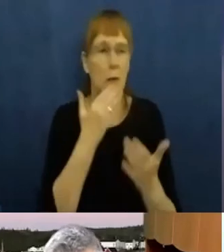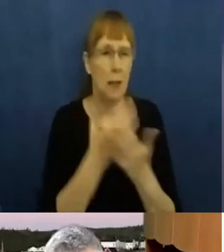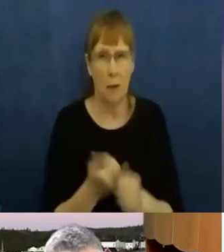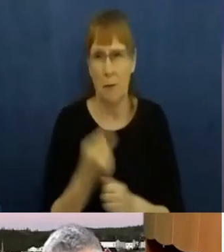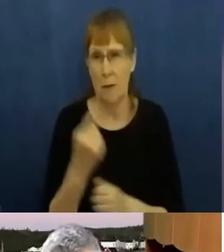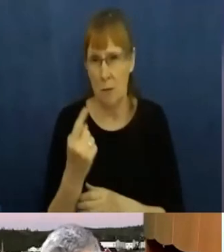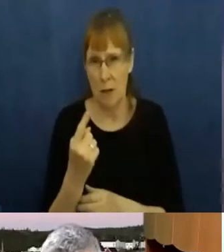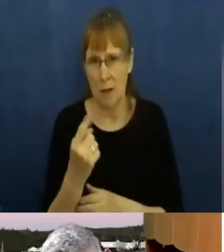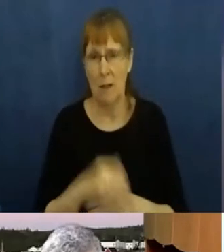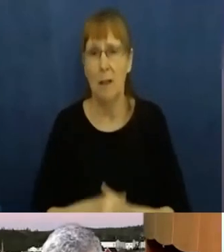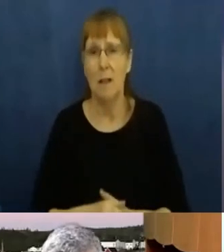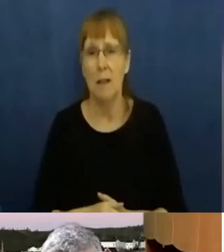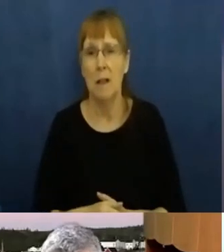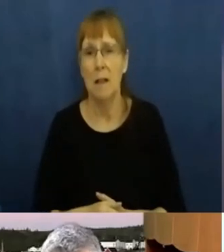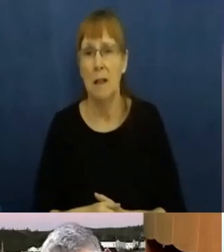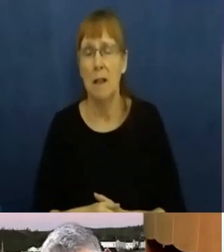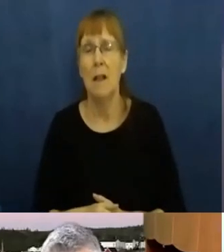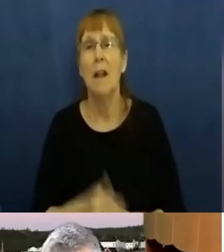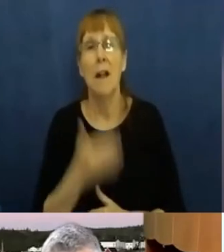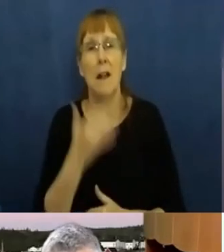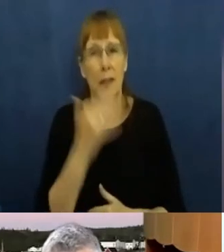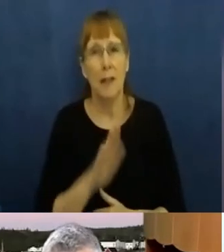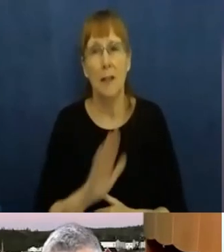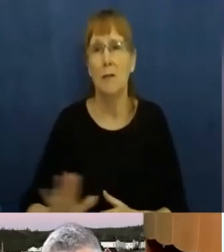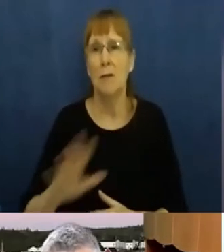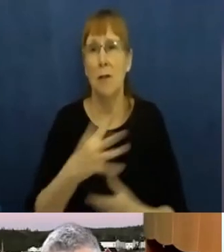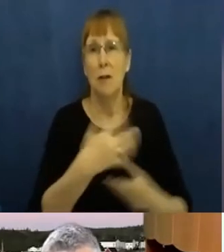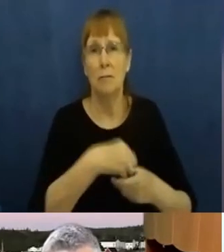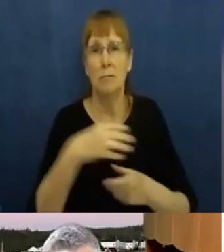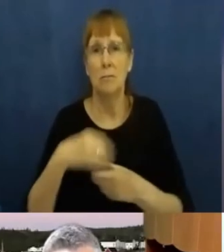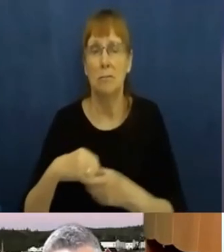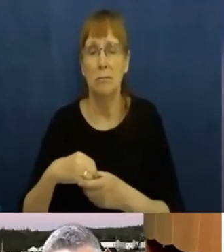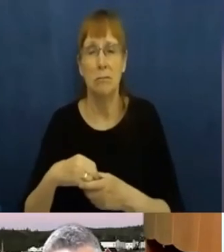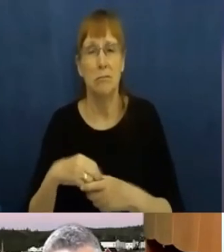It has been an extraordinary session. See you soon.